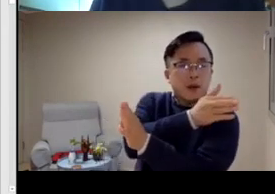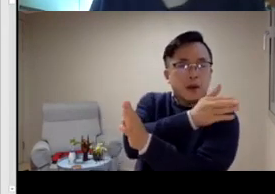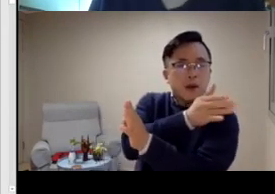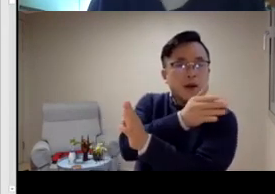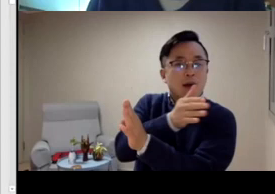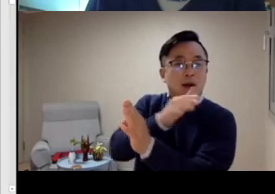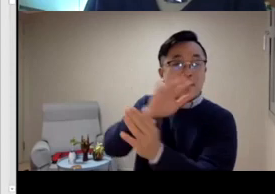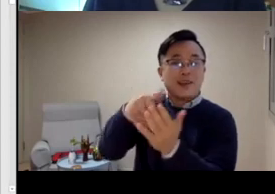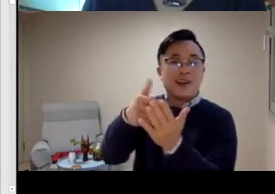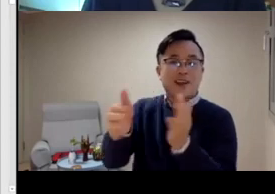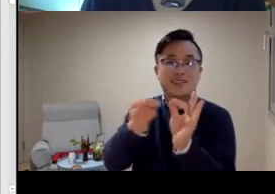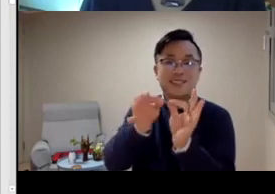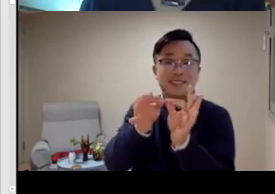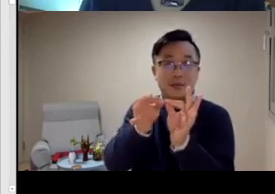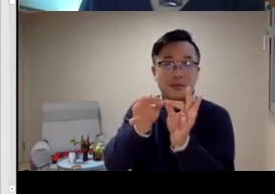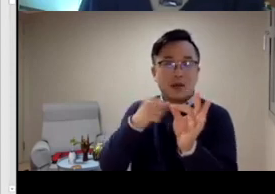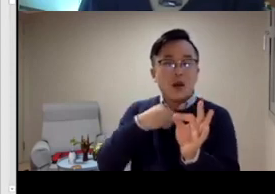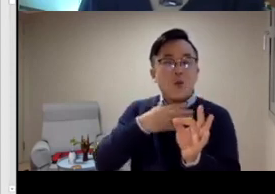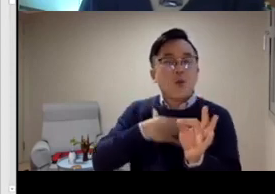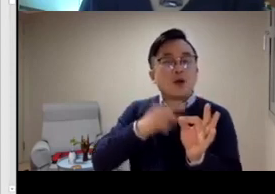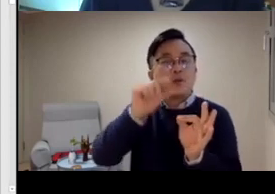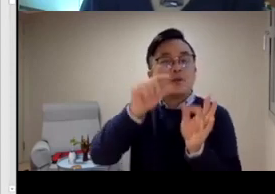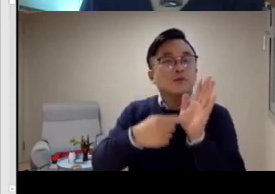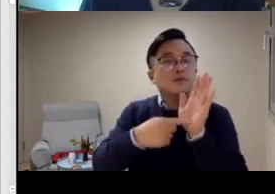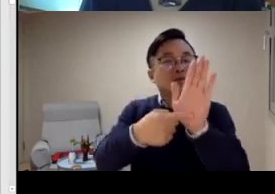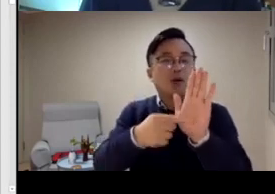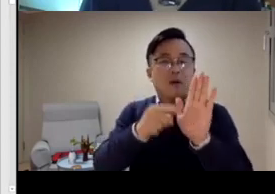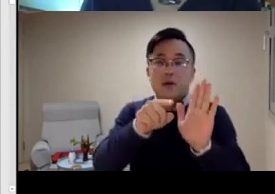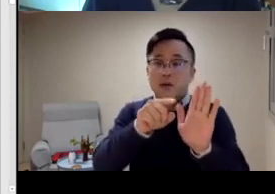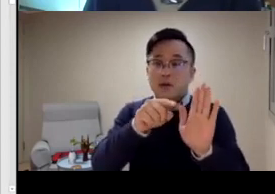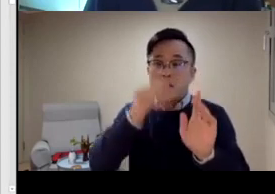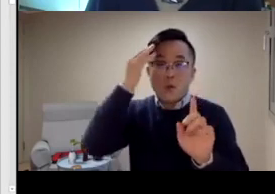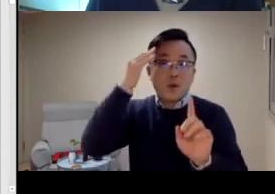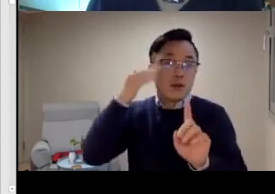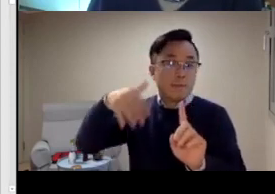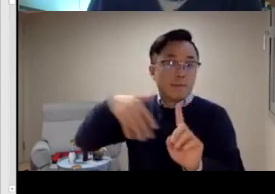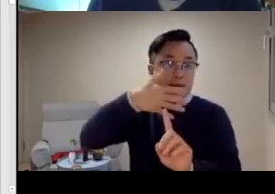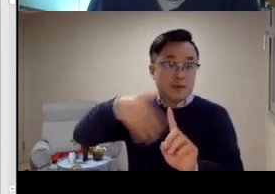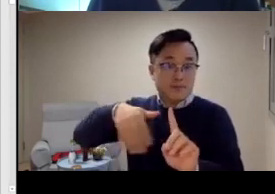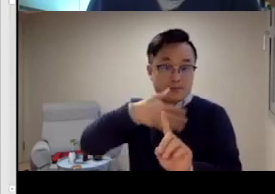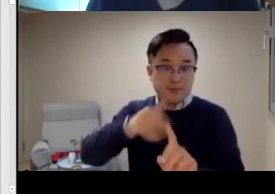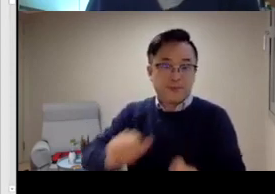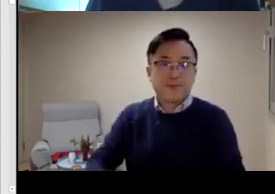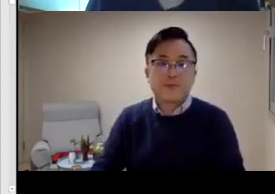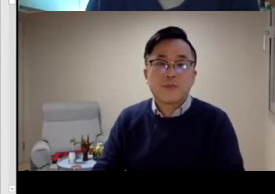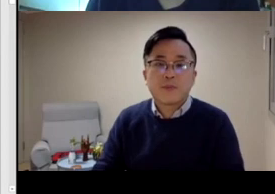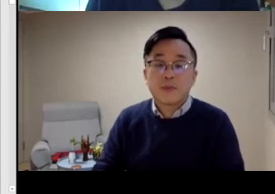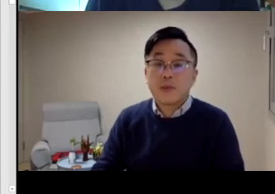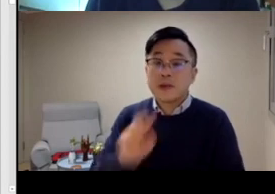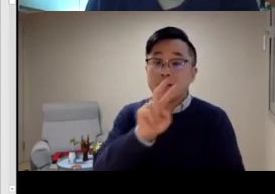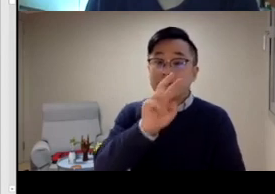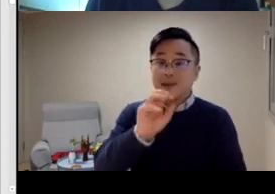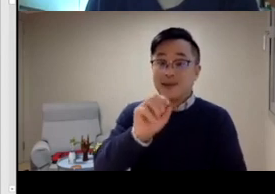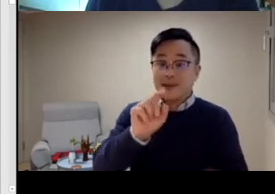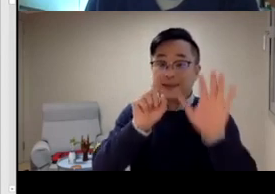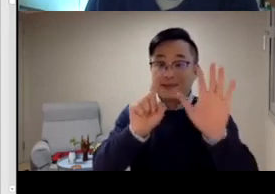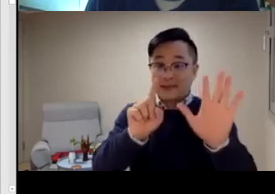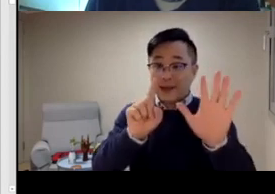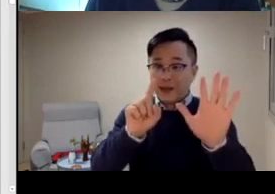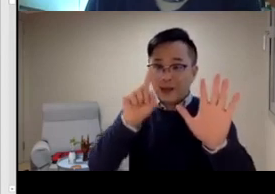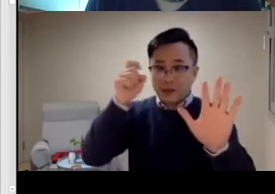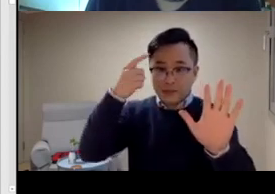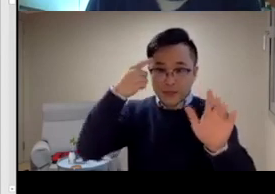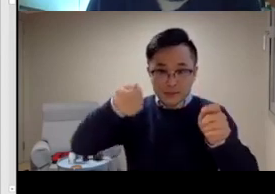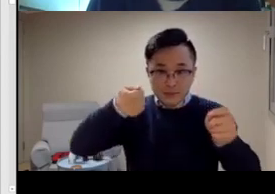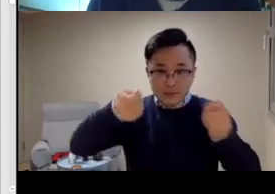So we have that Korean Sign Language law from 2016. But before that, I'm going to talk